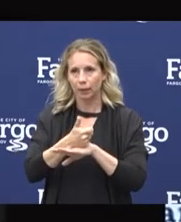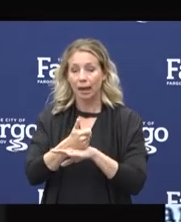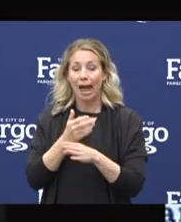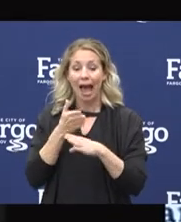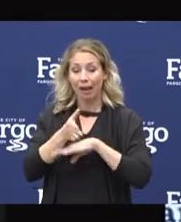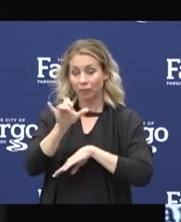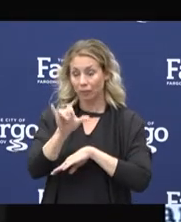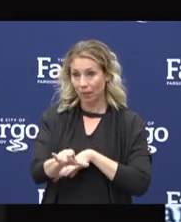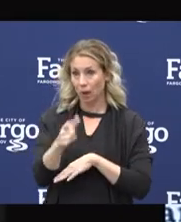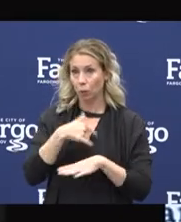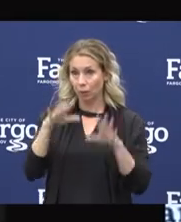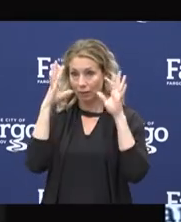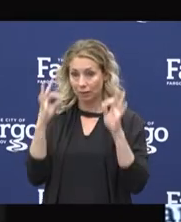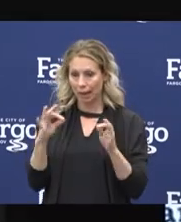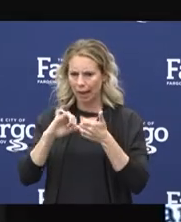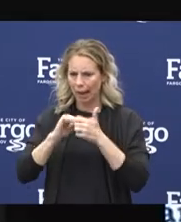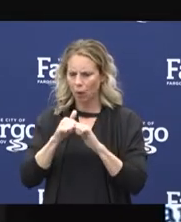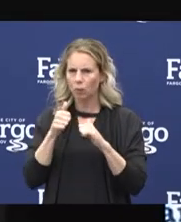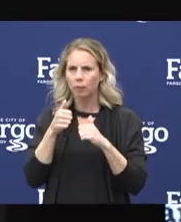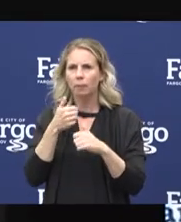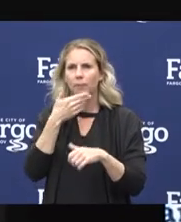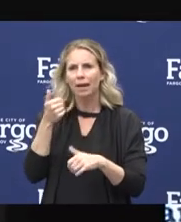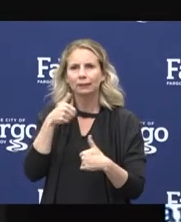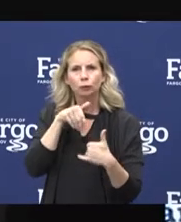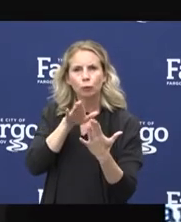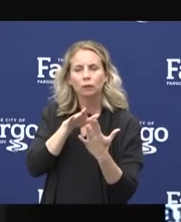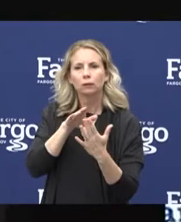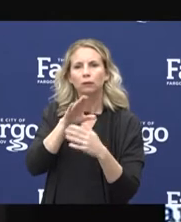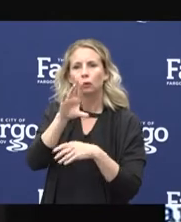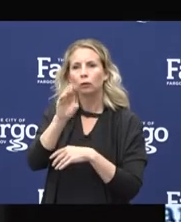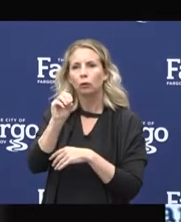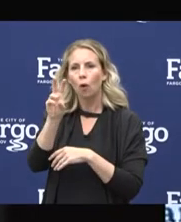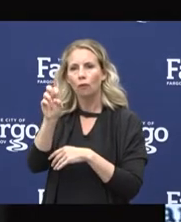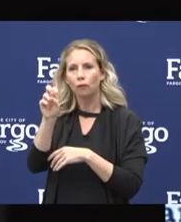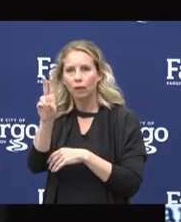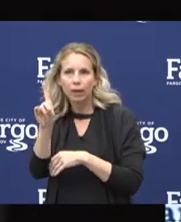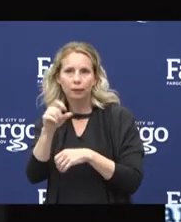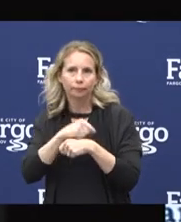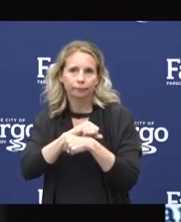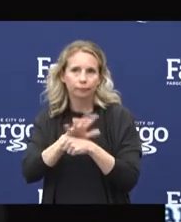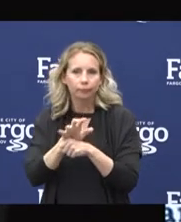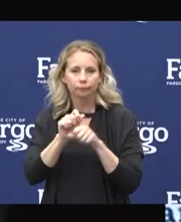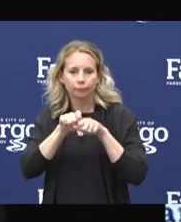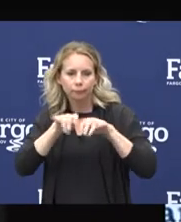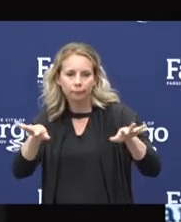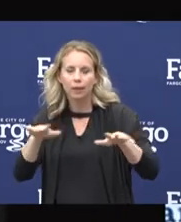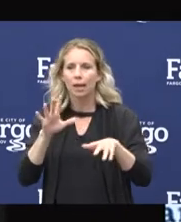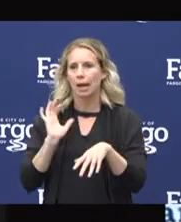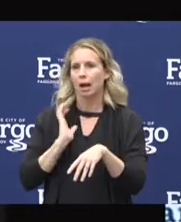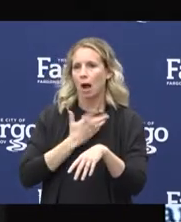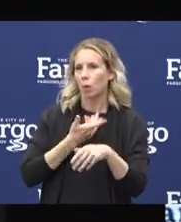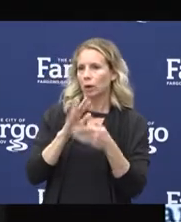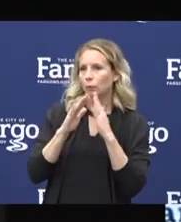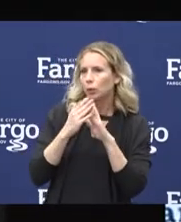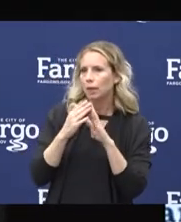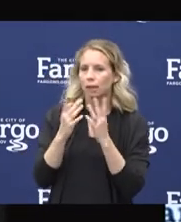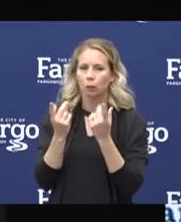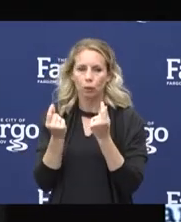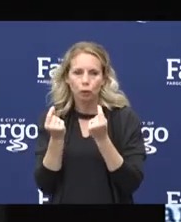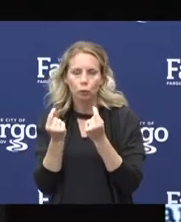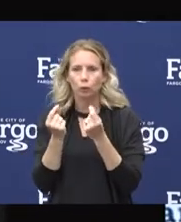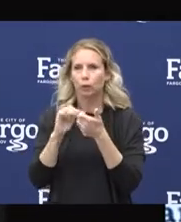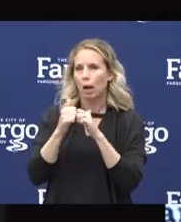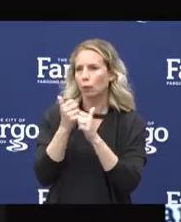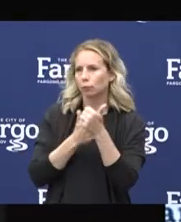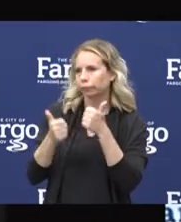determine how to best address COVID and the impact in our community, which included prioritizing strategies and activities. The first priority